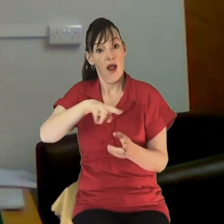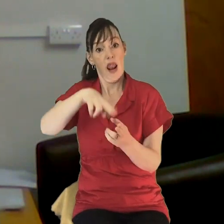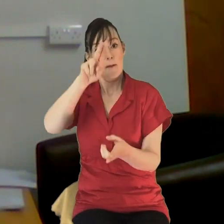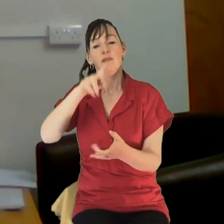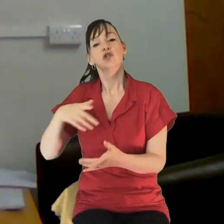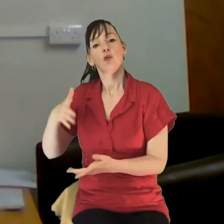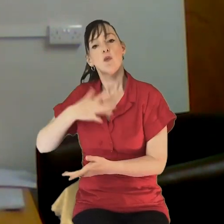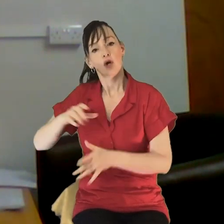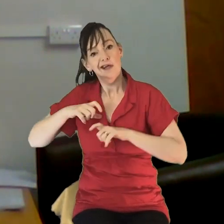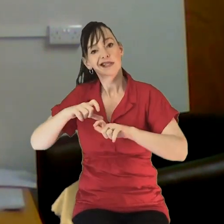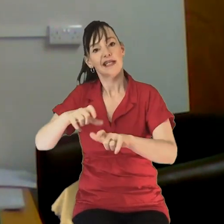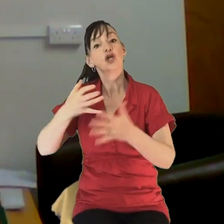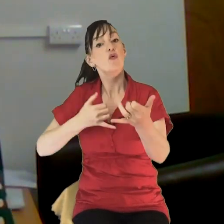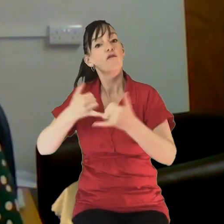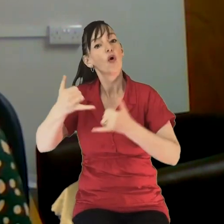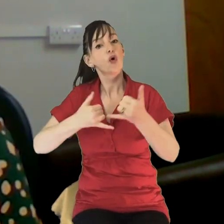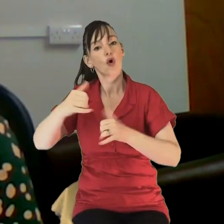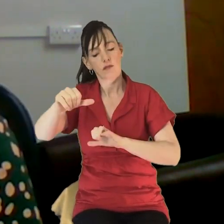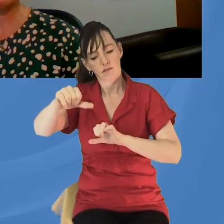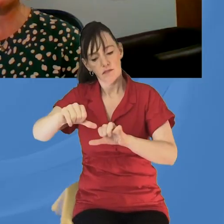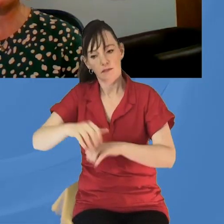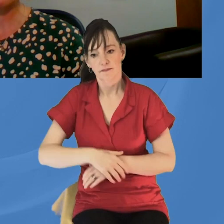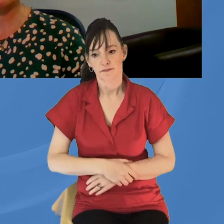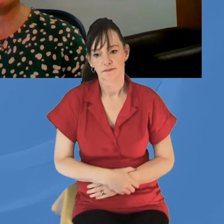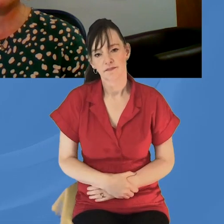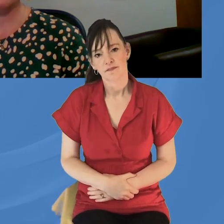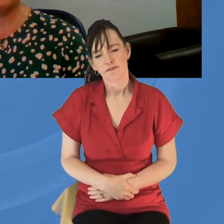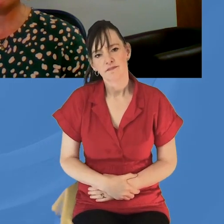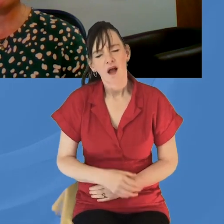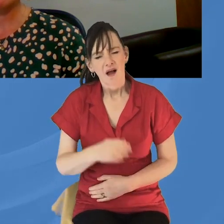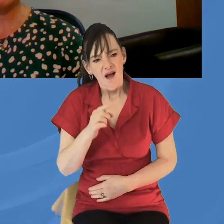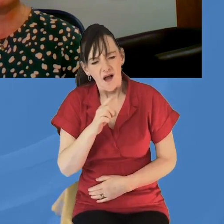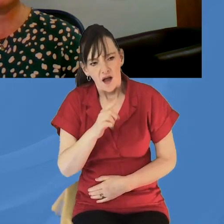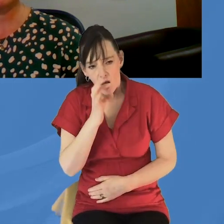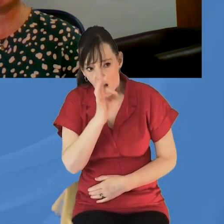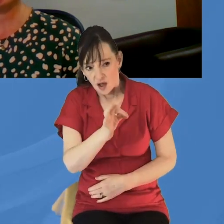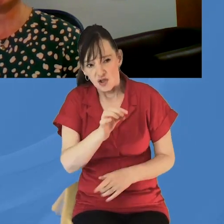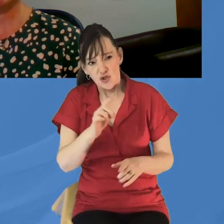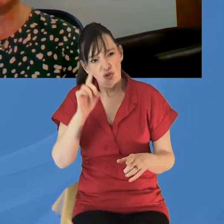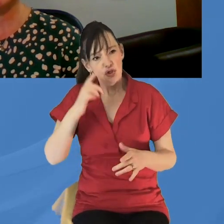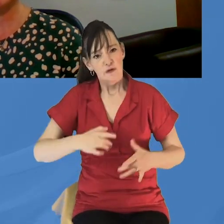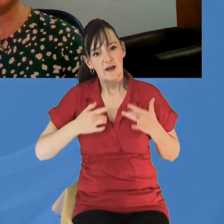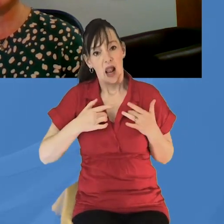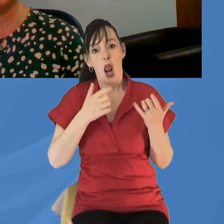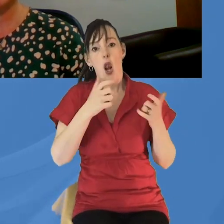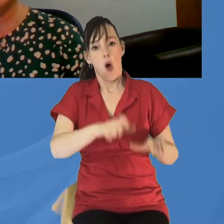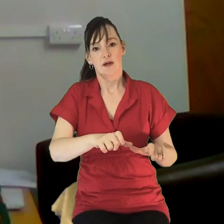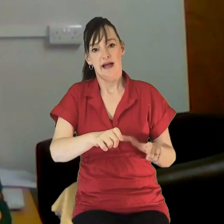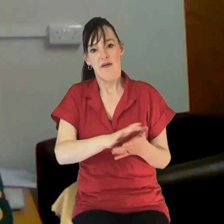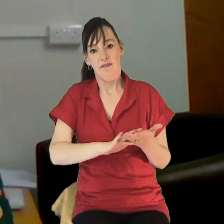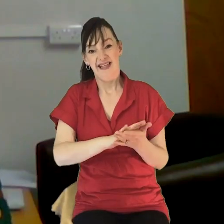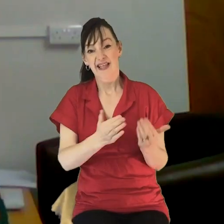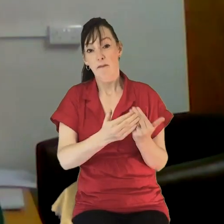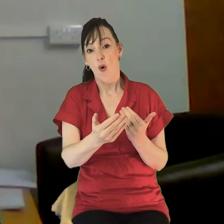we'll try and continue that beyond this time. Yeah. Has lockdown, Sonia, given rise to particular issues in people's lives?